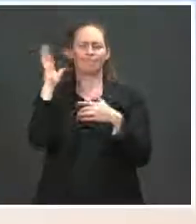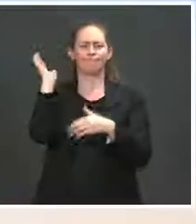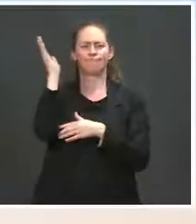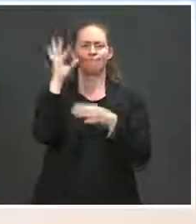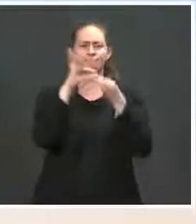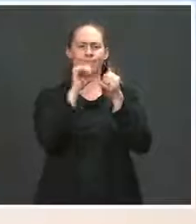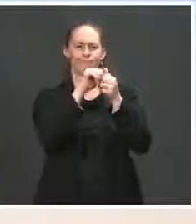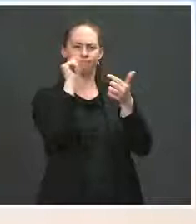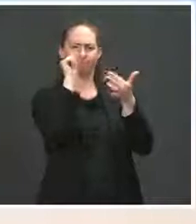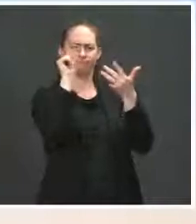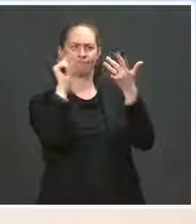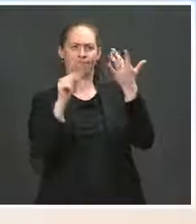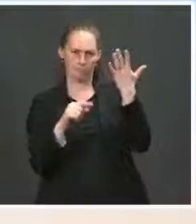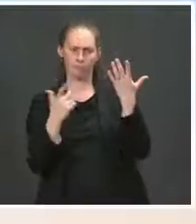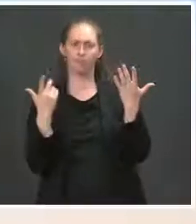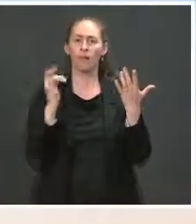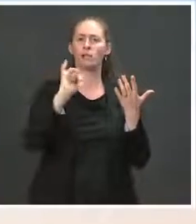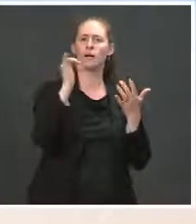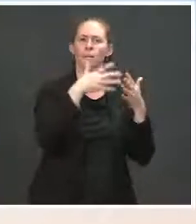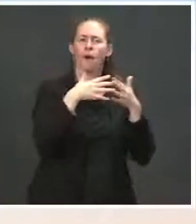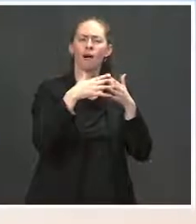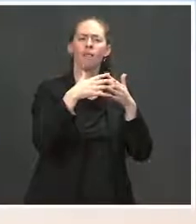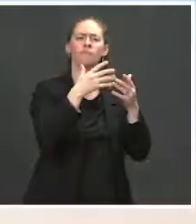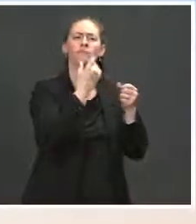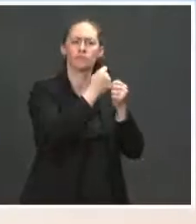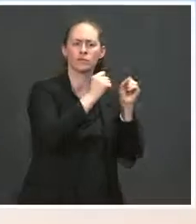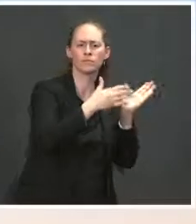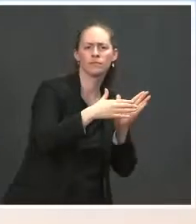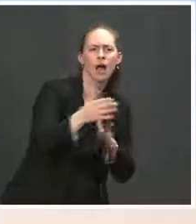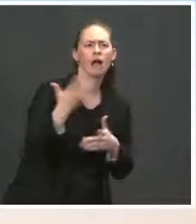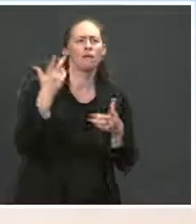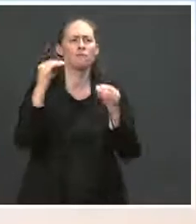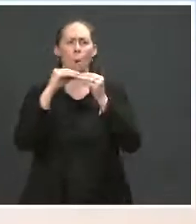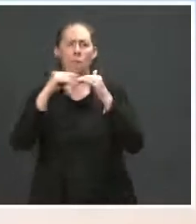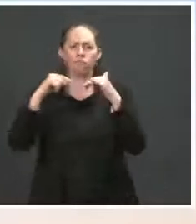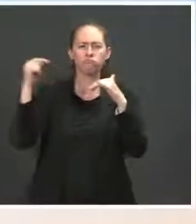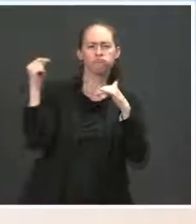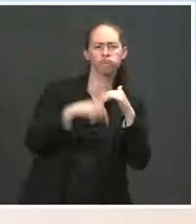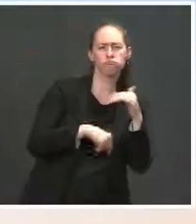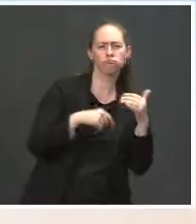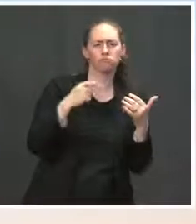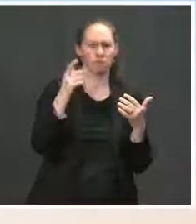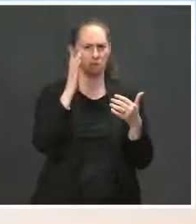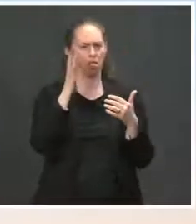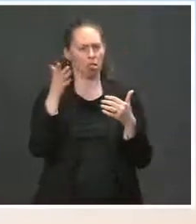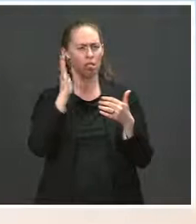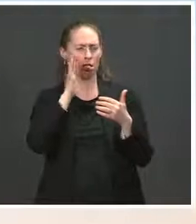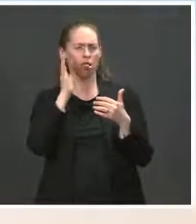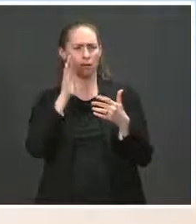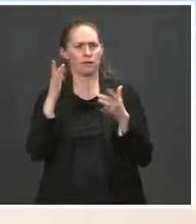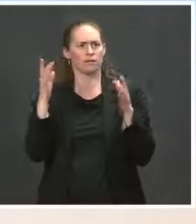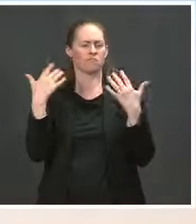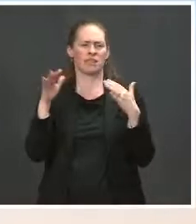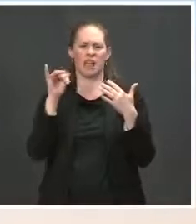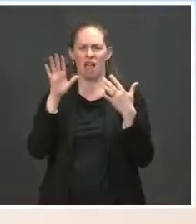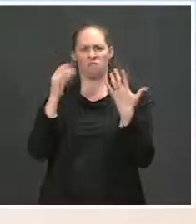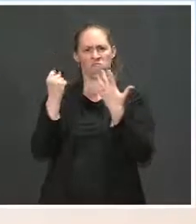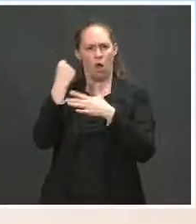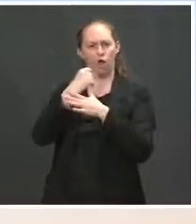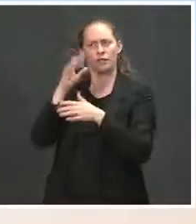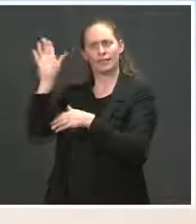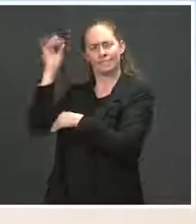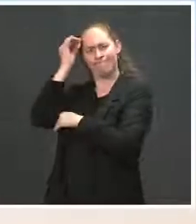Families Plan, the specific details and discuss a number of other issues that are important and major priorities to him, including